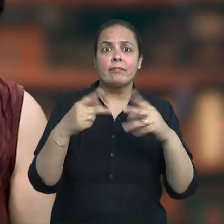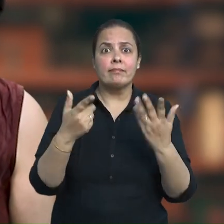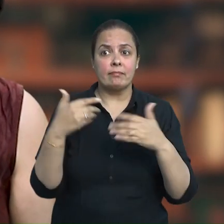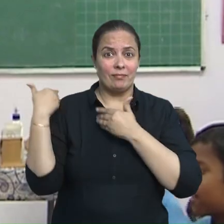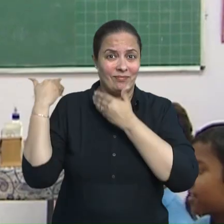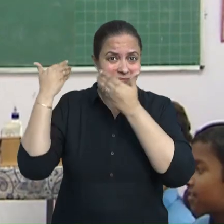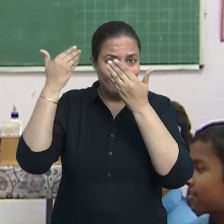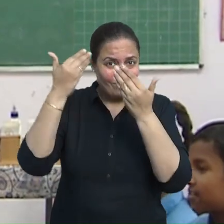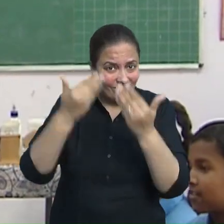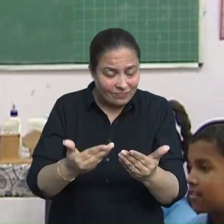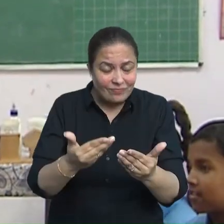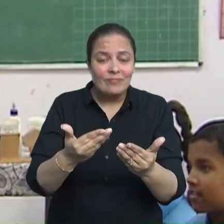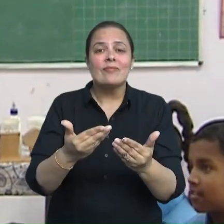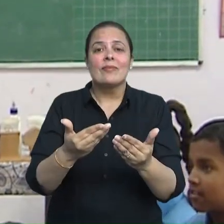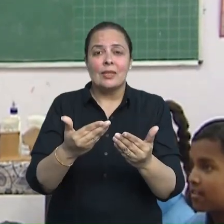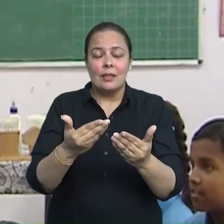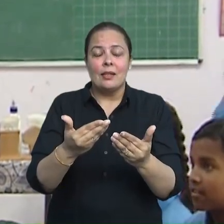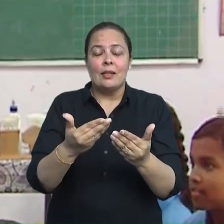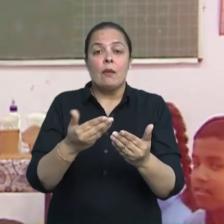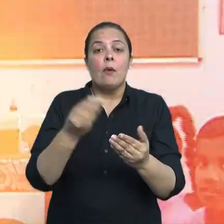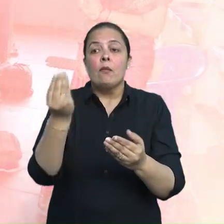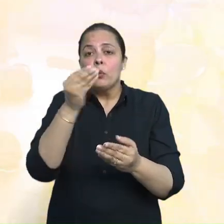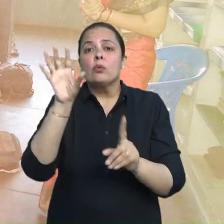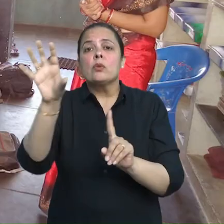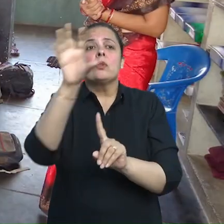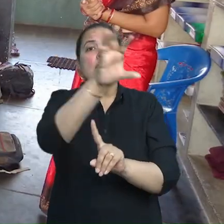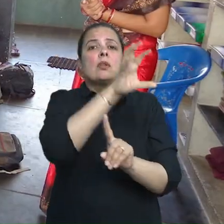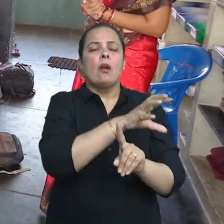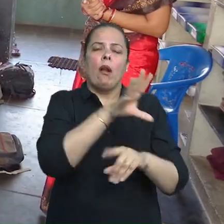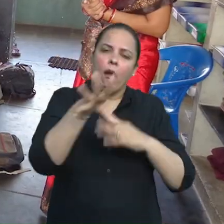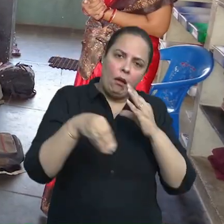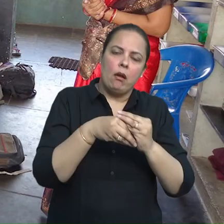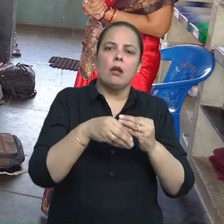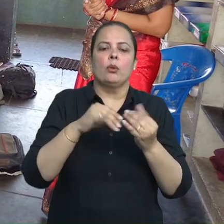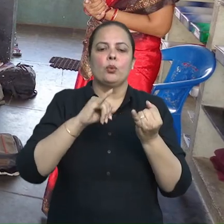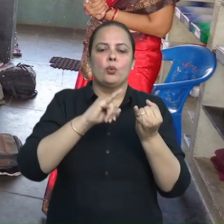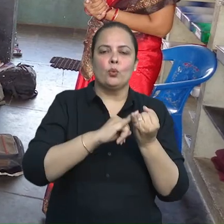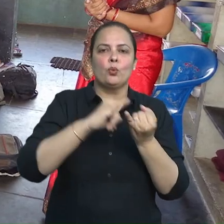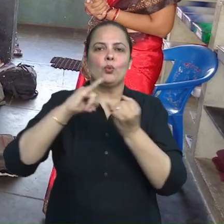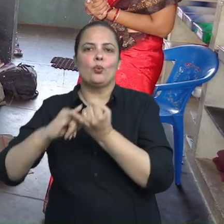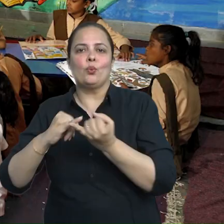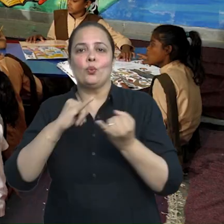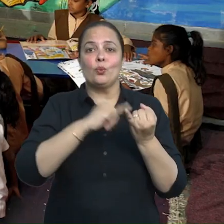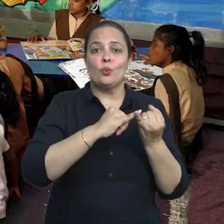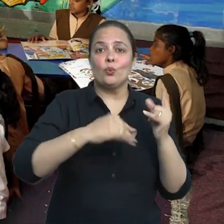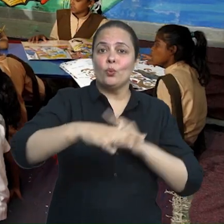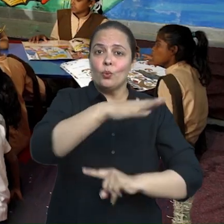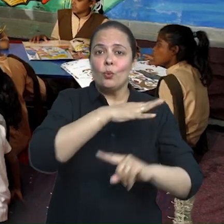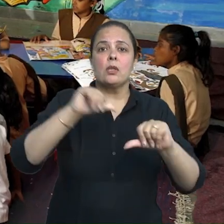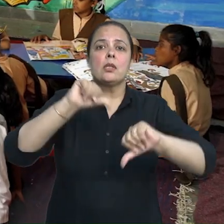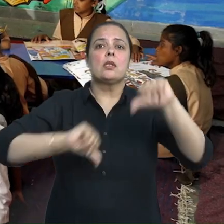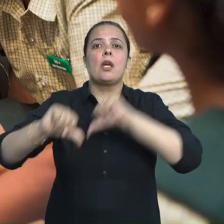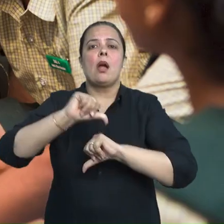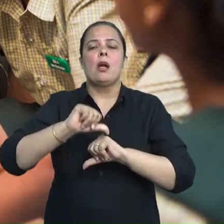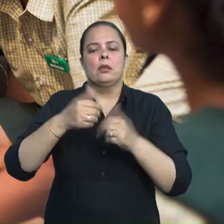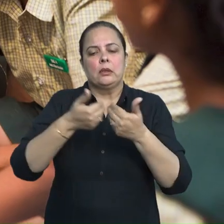instances where the states have even introduced social science as a separate subject. In order to avoid the varied